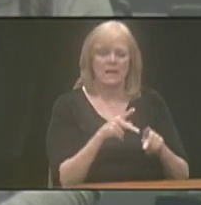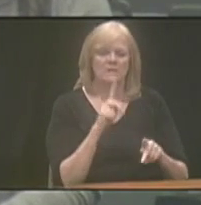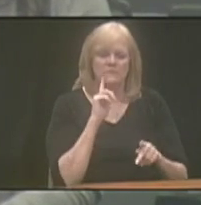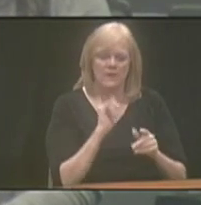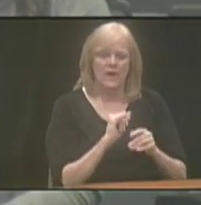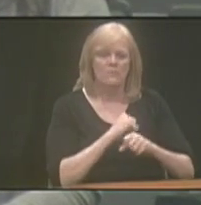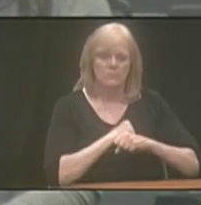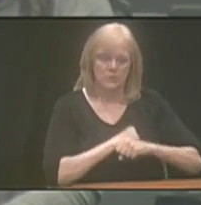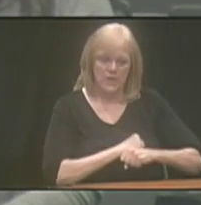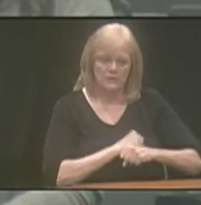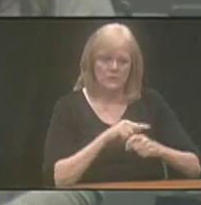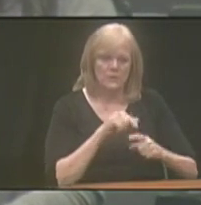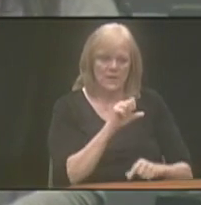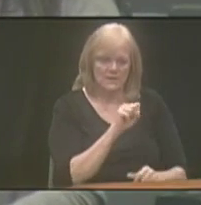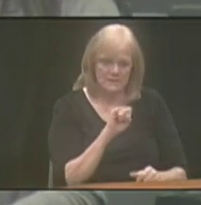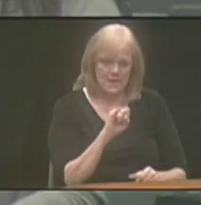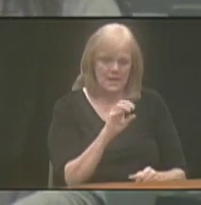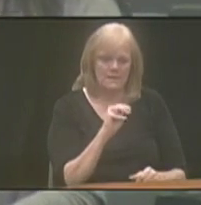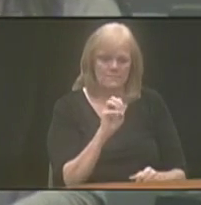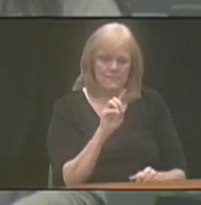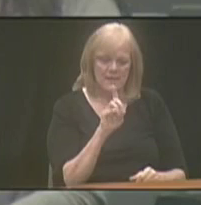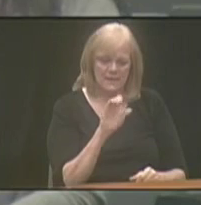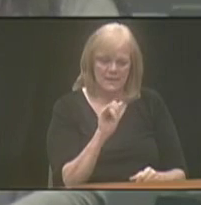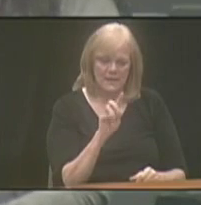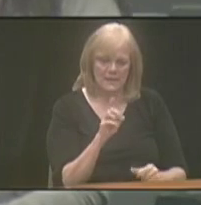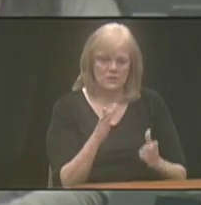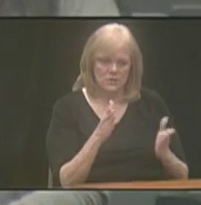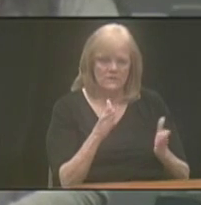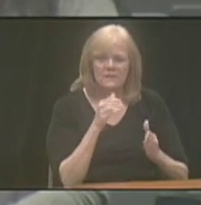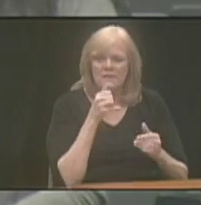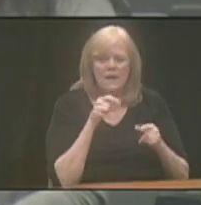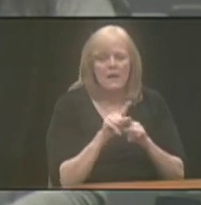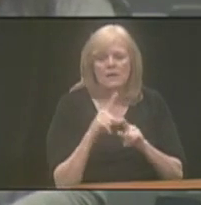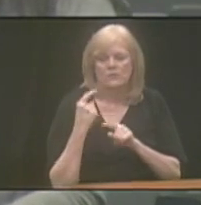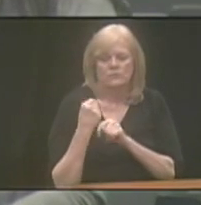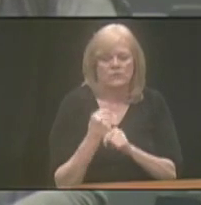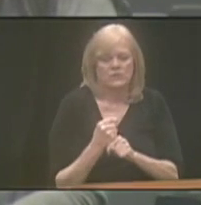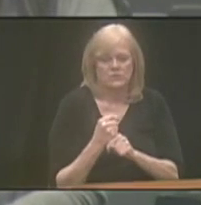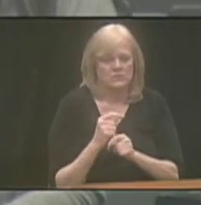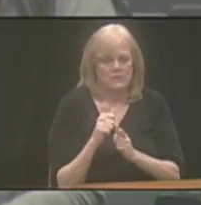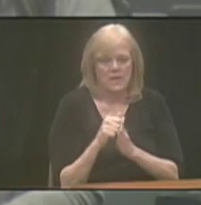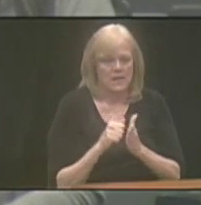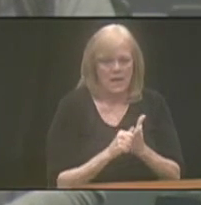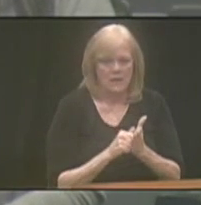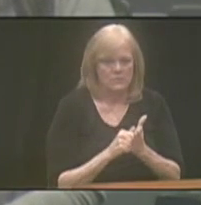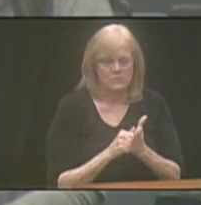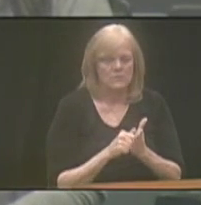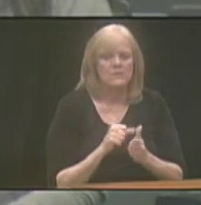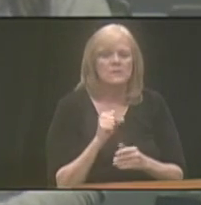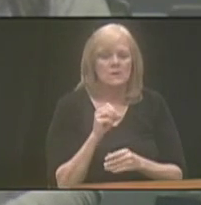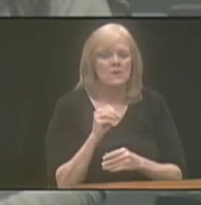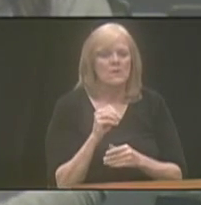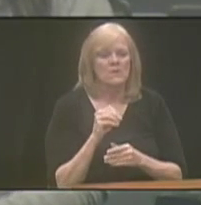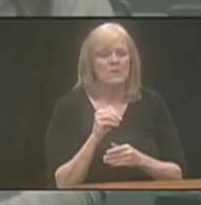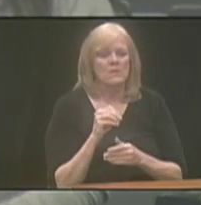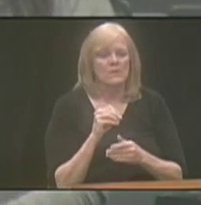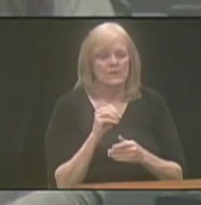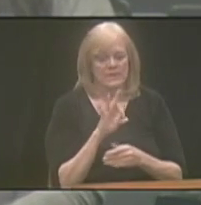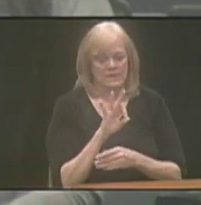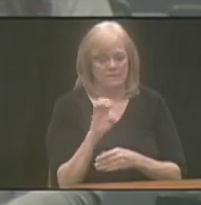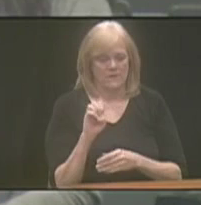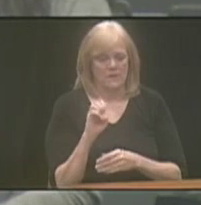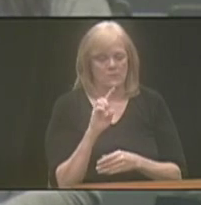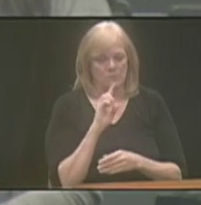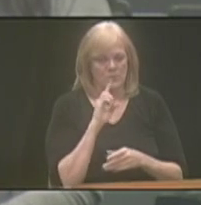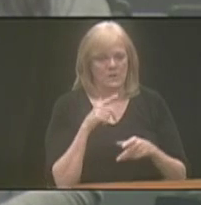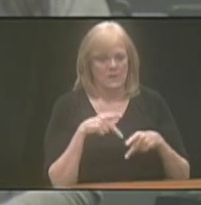allows for that protection to SSI and Medicaid services. So it's not like a traditional account. So the fee